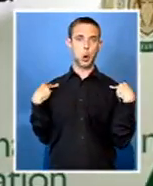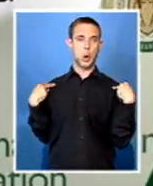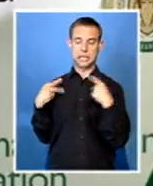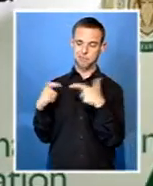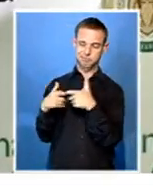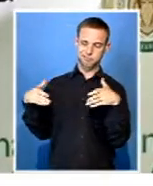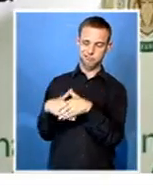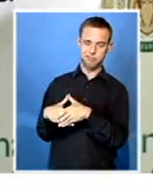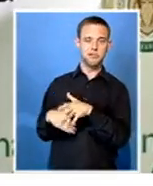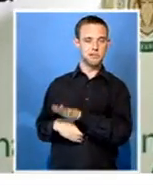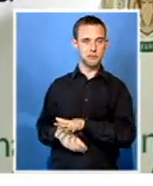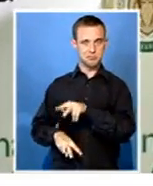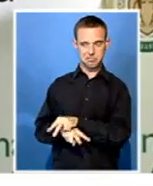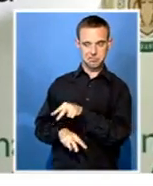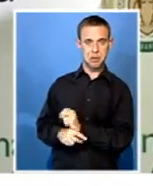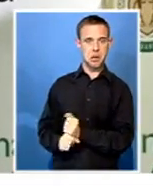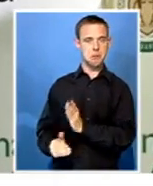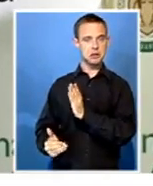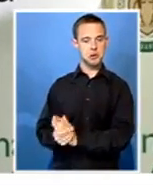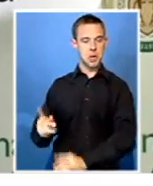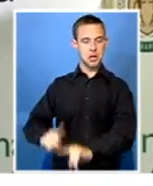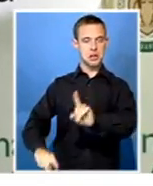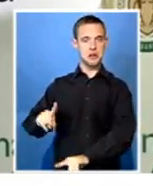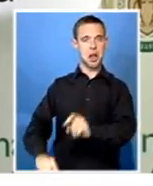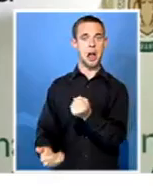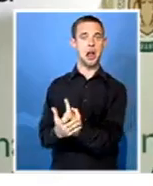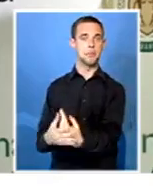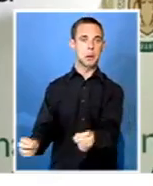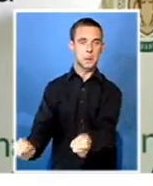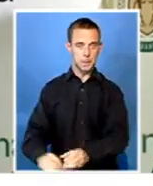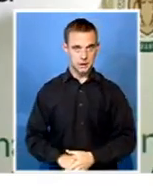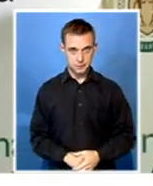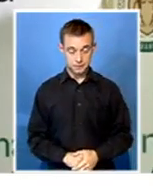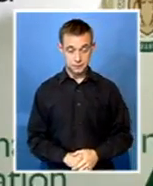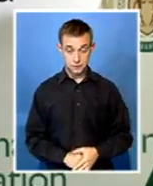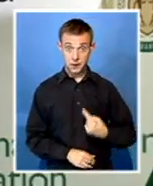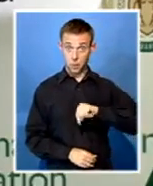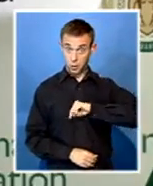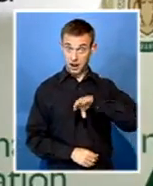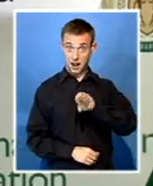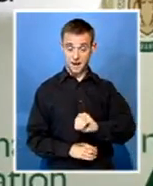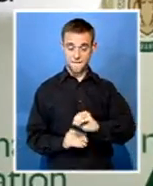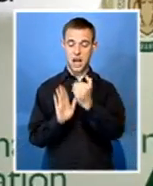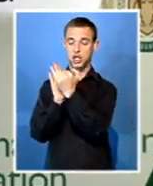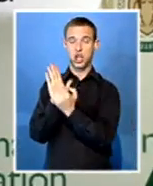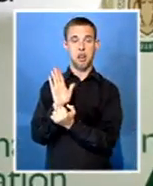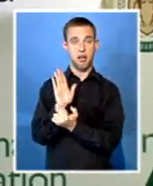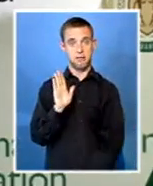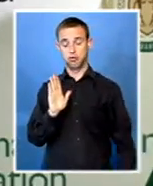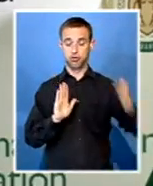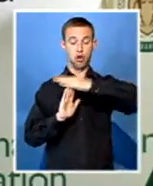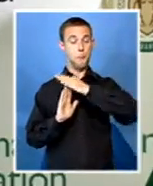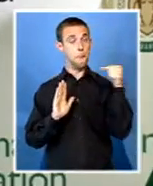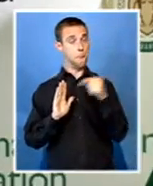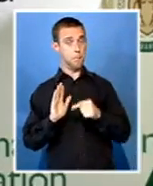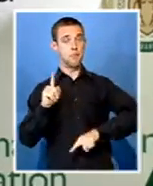that one, we have this whole issue on the front burner, that we don't take our eyes